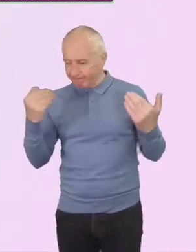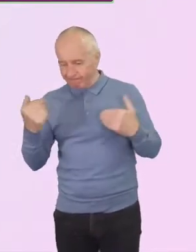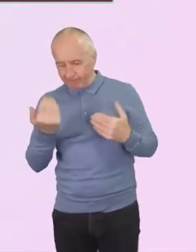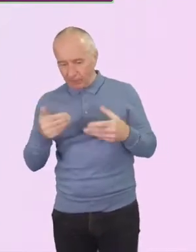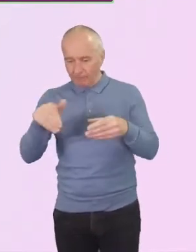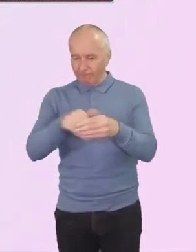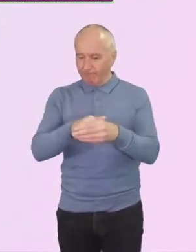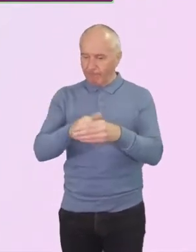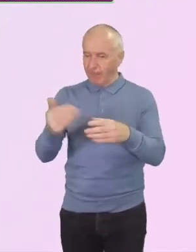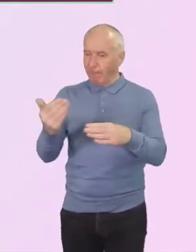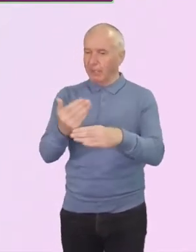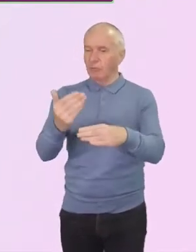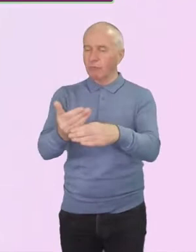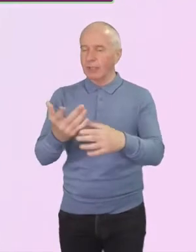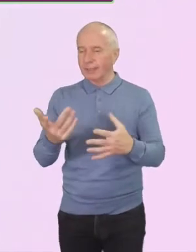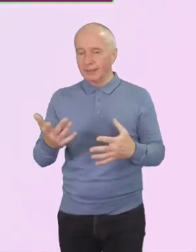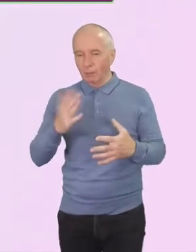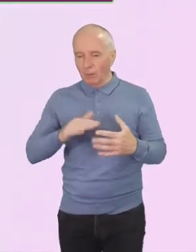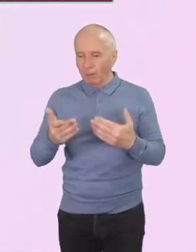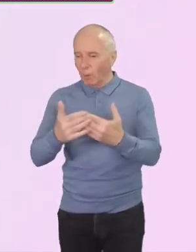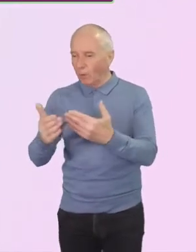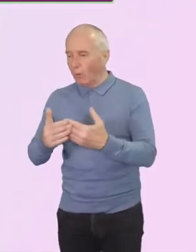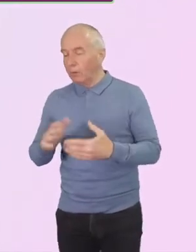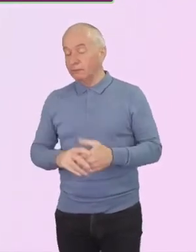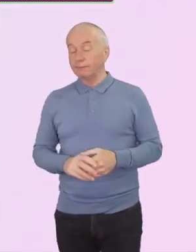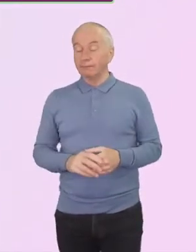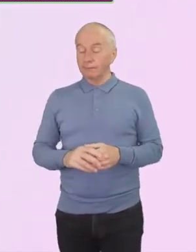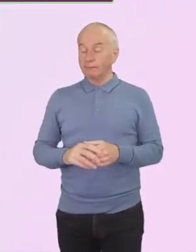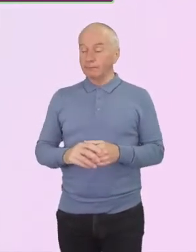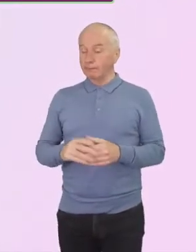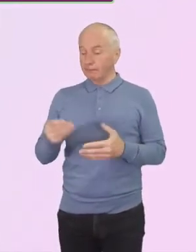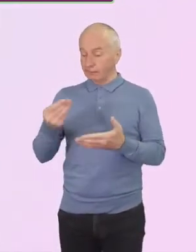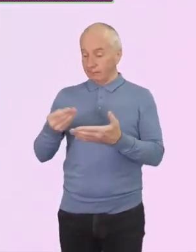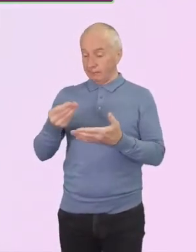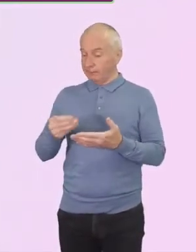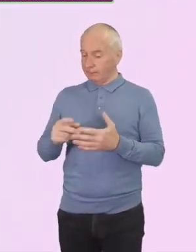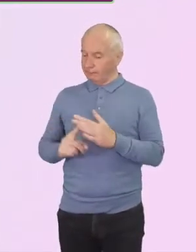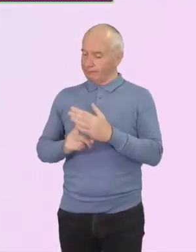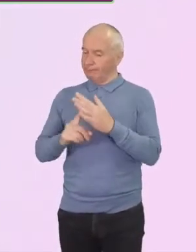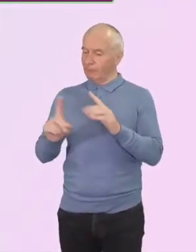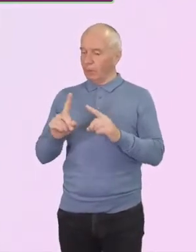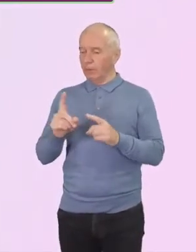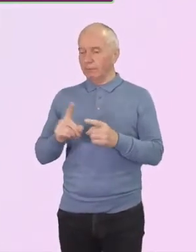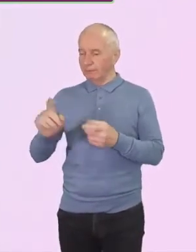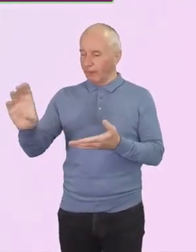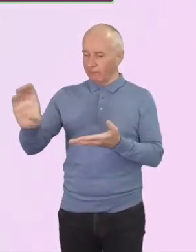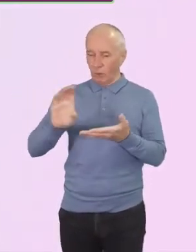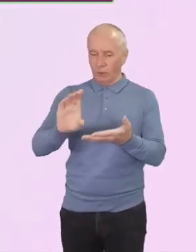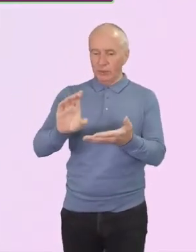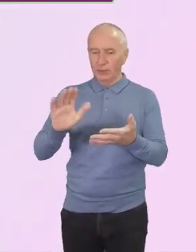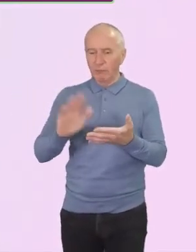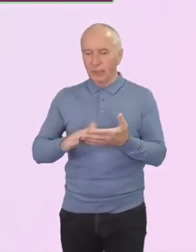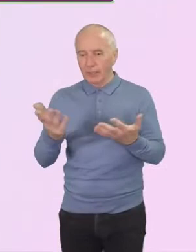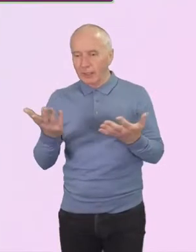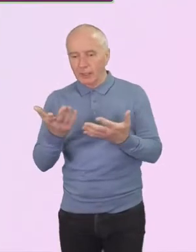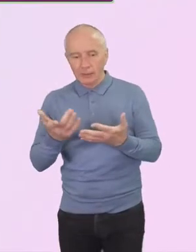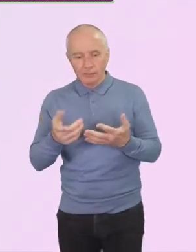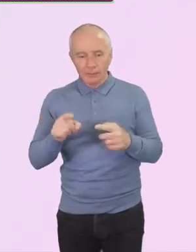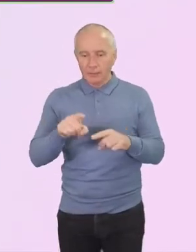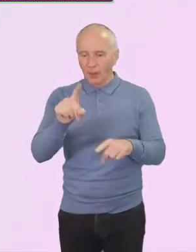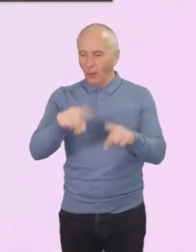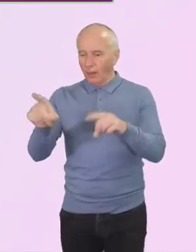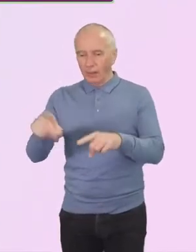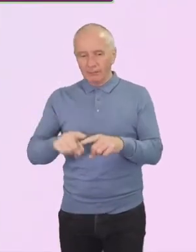A major factor is funding through training and our poor support is causing some to train with other denominations